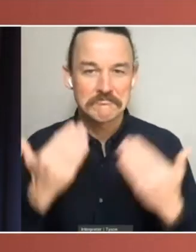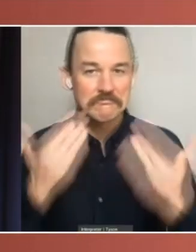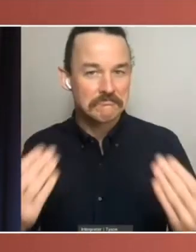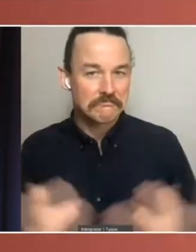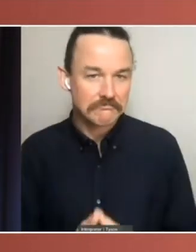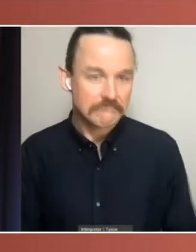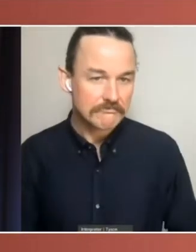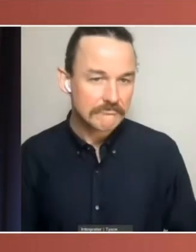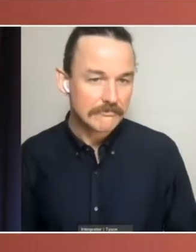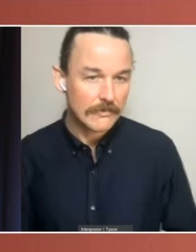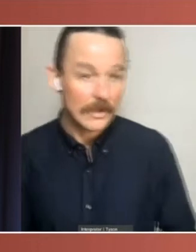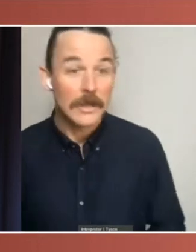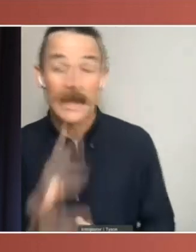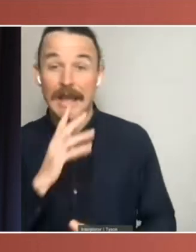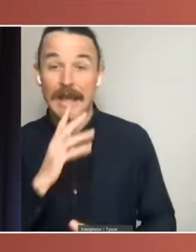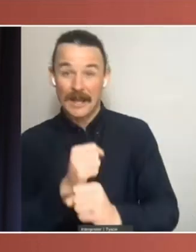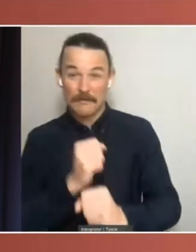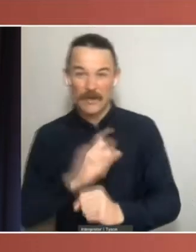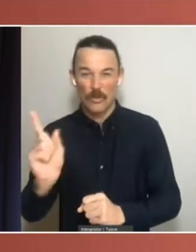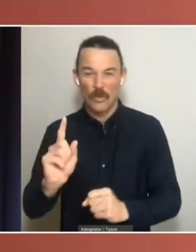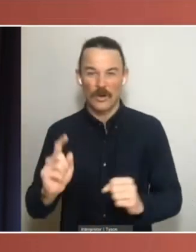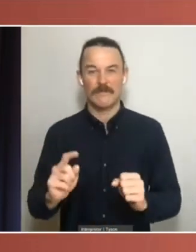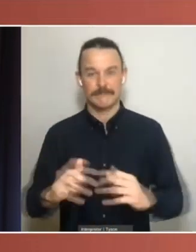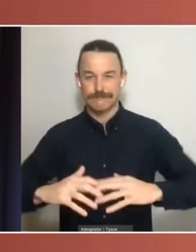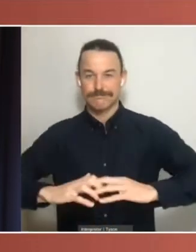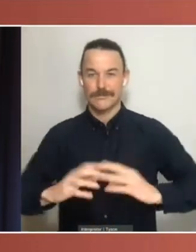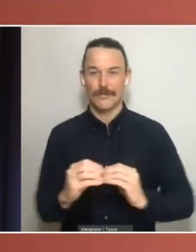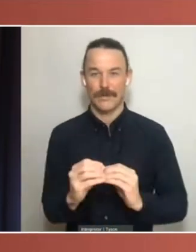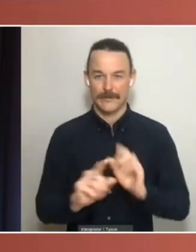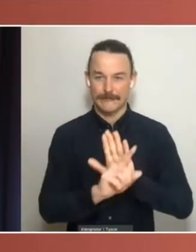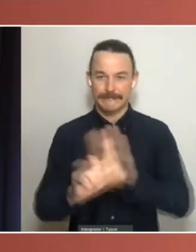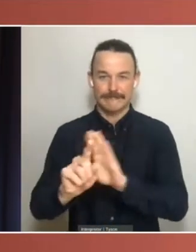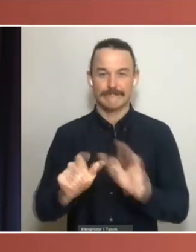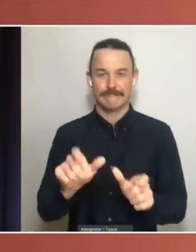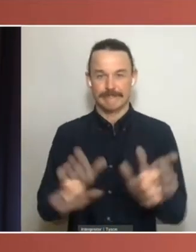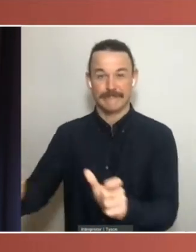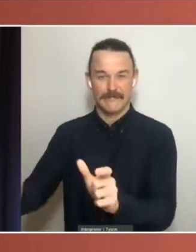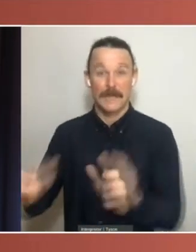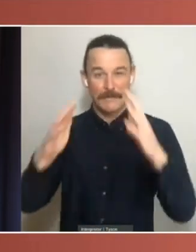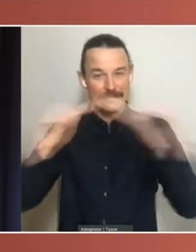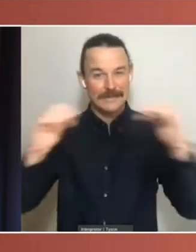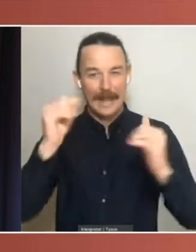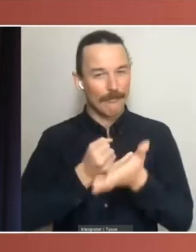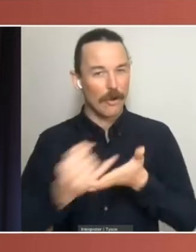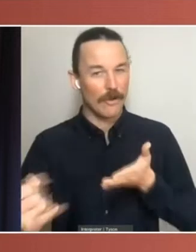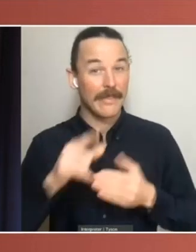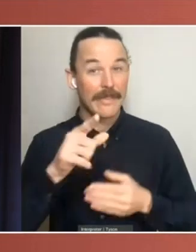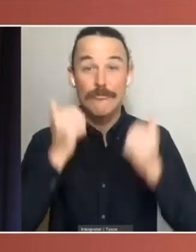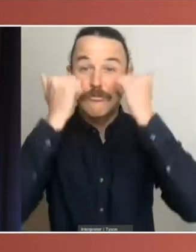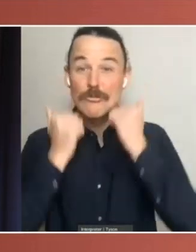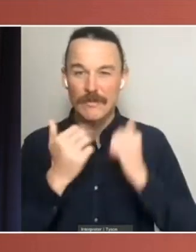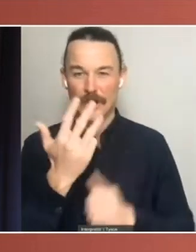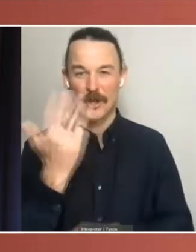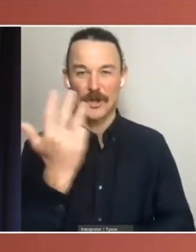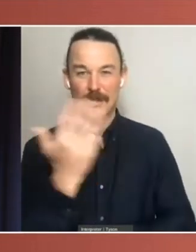of Representatives, the Senate, through its power to block supply, proved in 1975 that it has a kind of veto over the